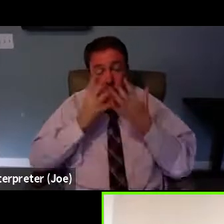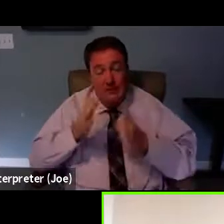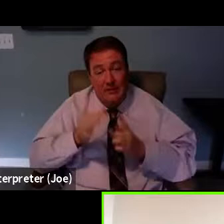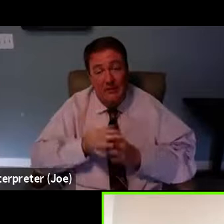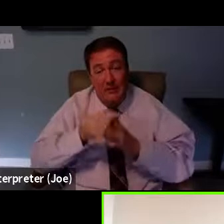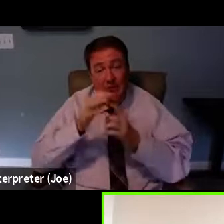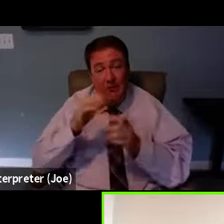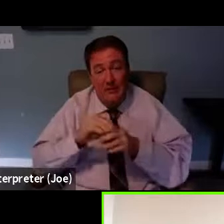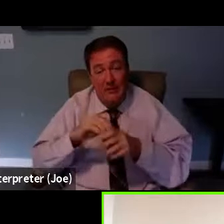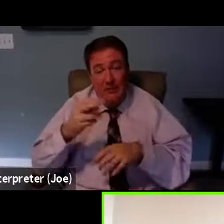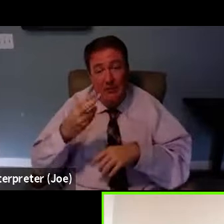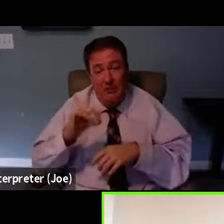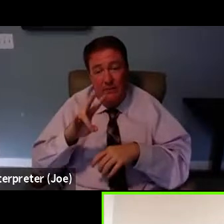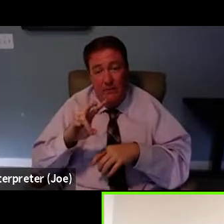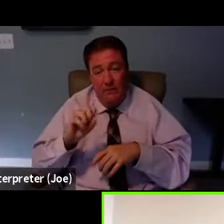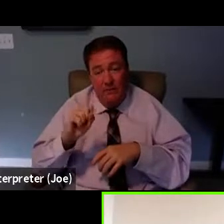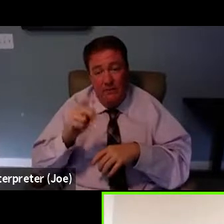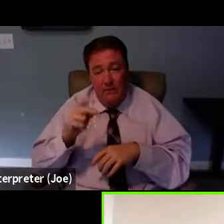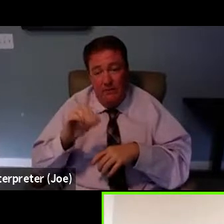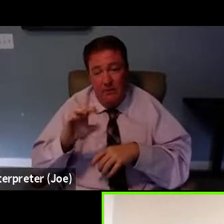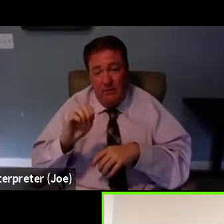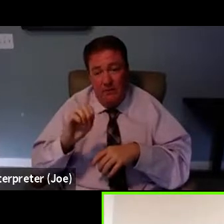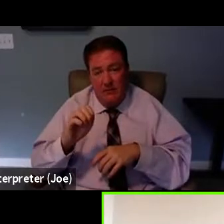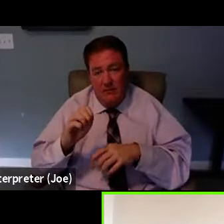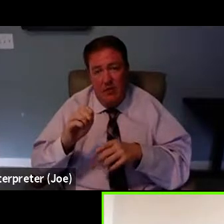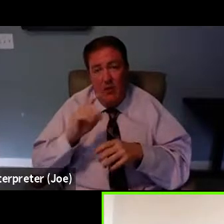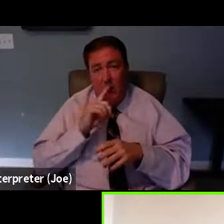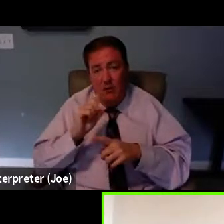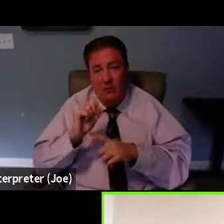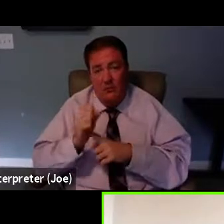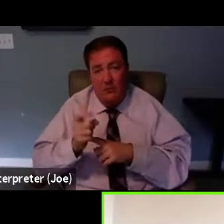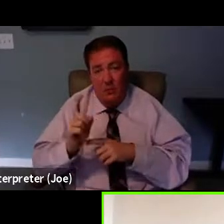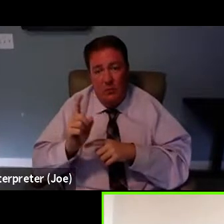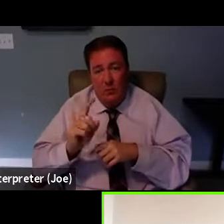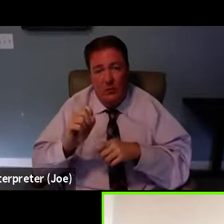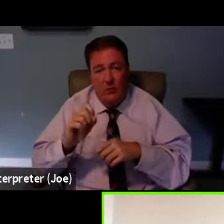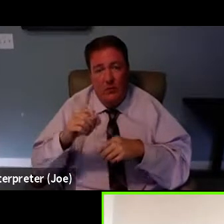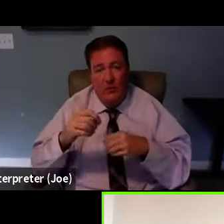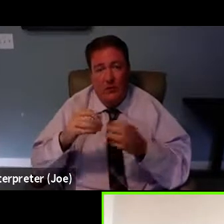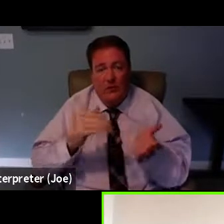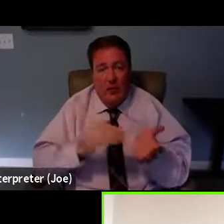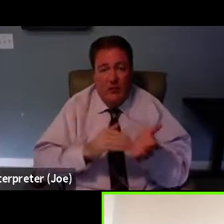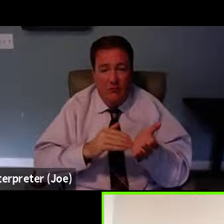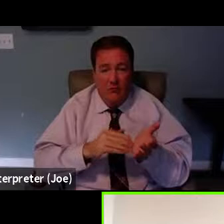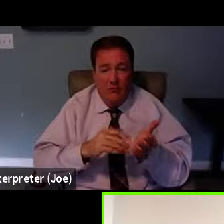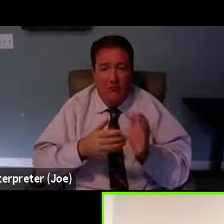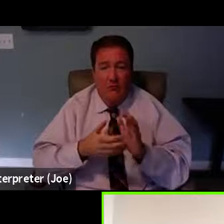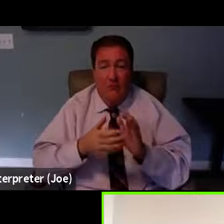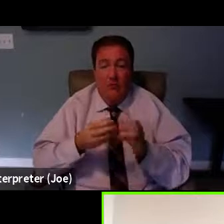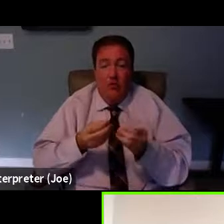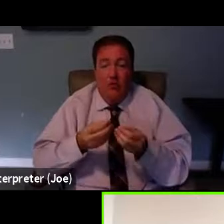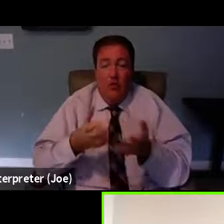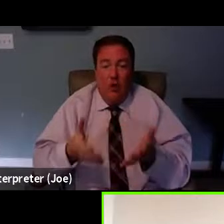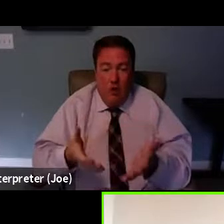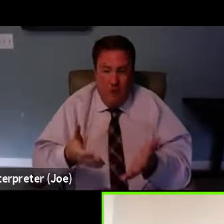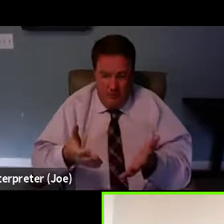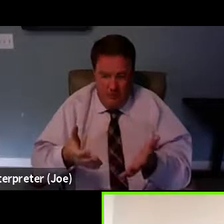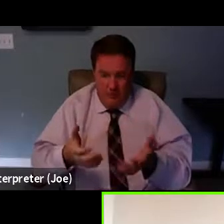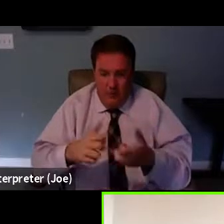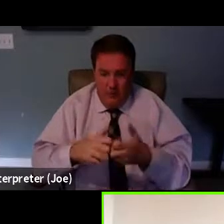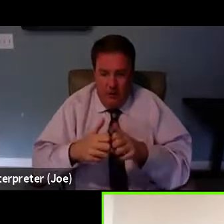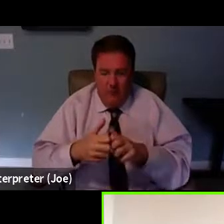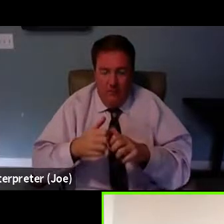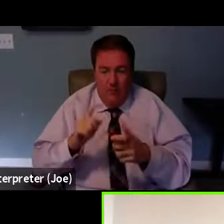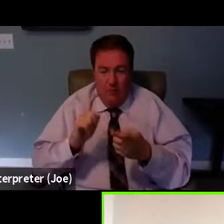HIV space, there have been instances where providers have been very stigmatizing to, to